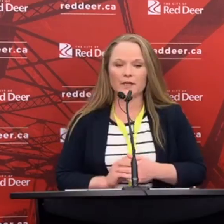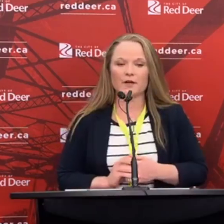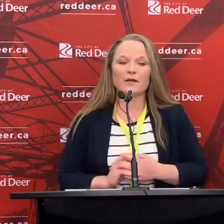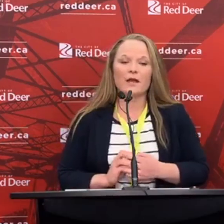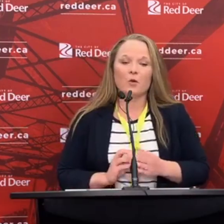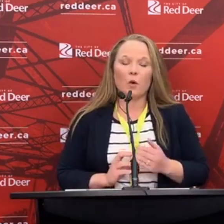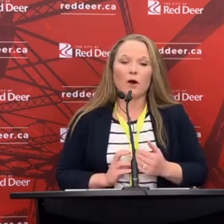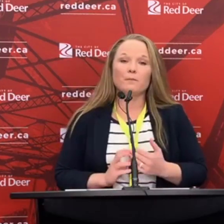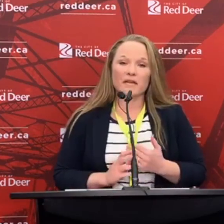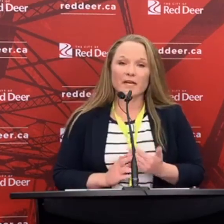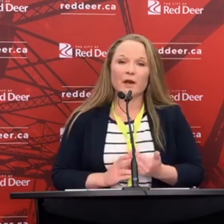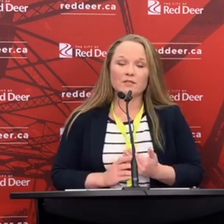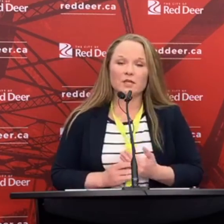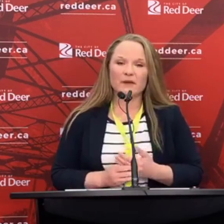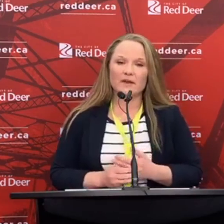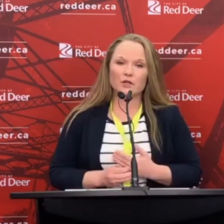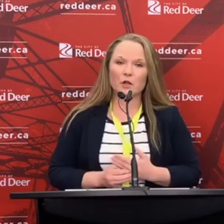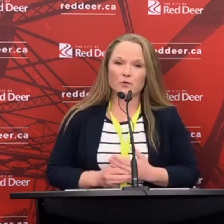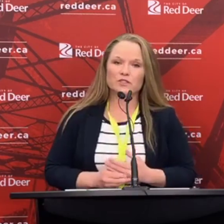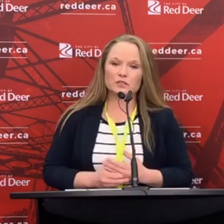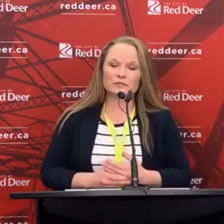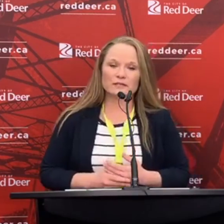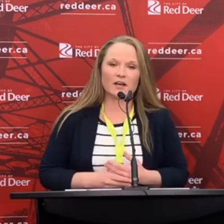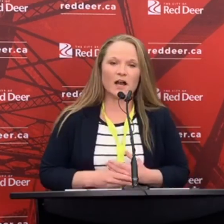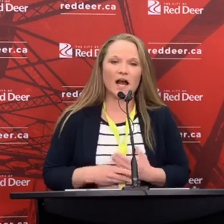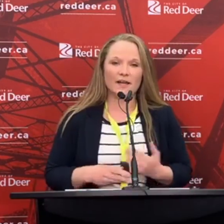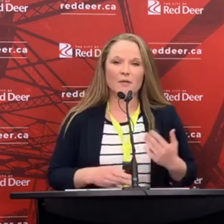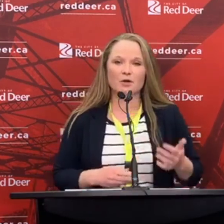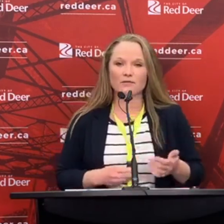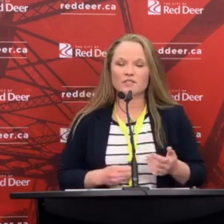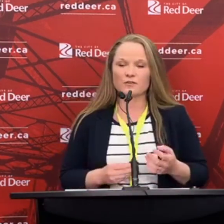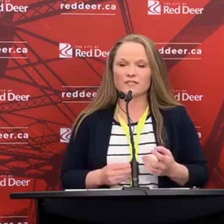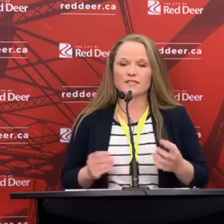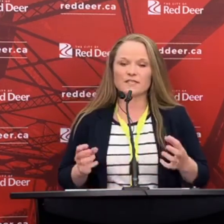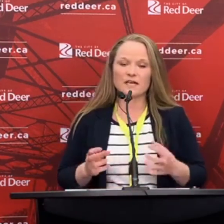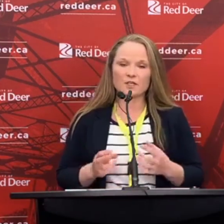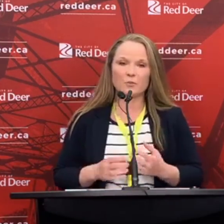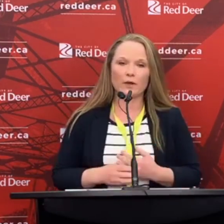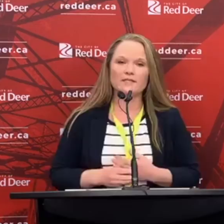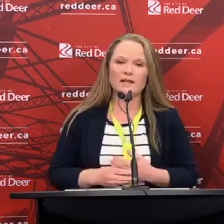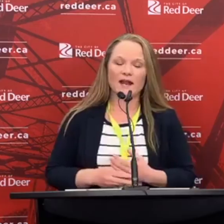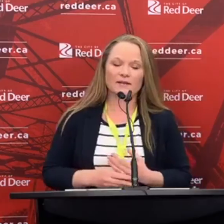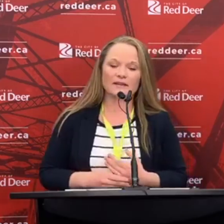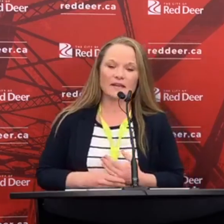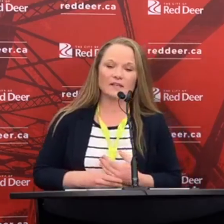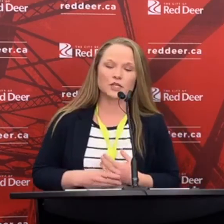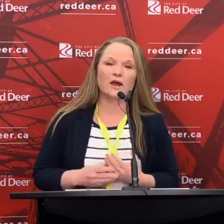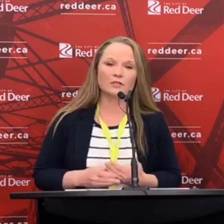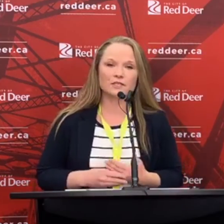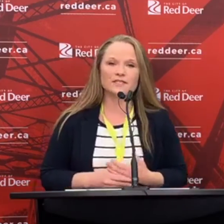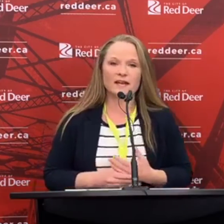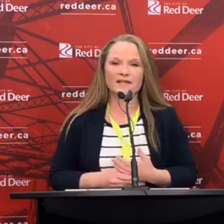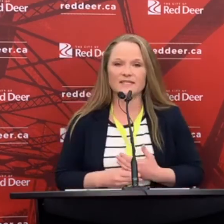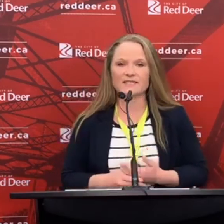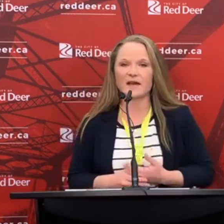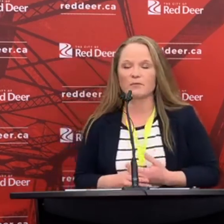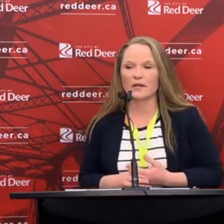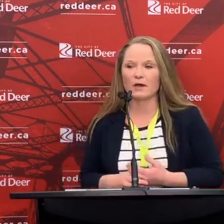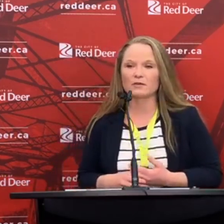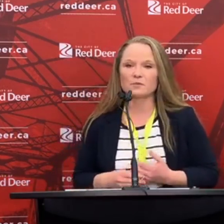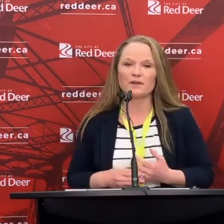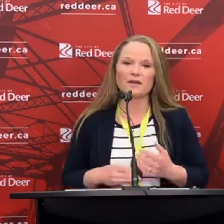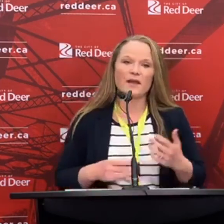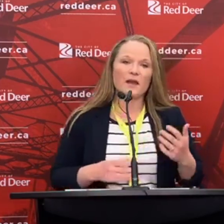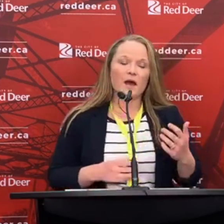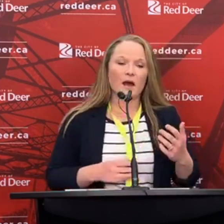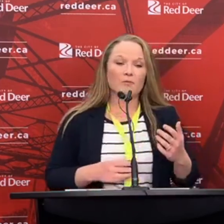spoke earlier, while playgrounds are being closed due to their high number of surfaces and touch points and the challenges that exist at